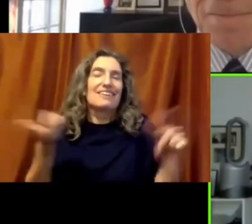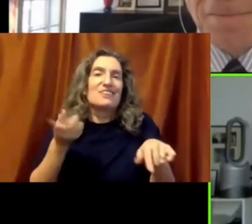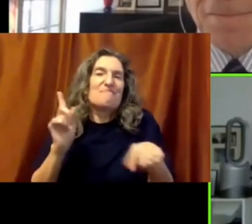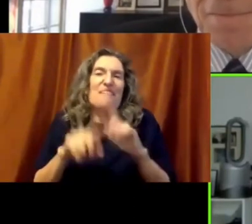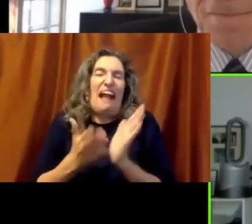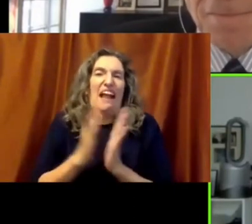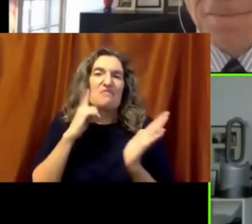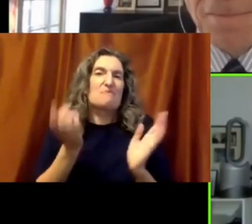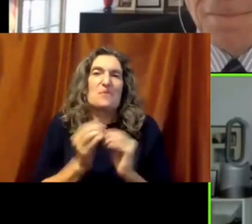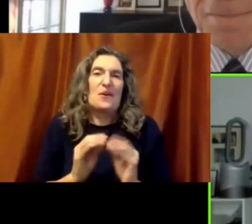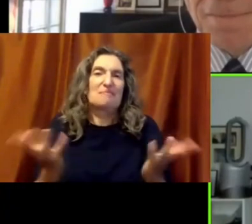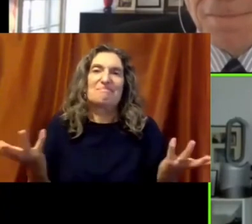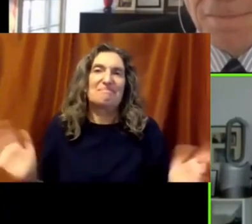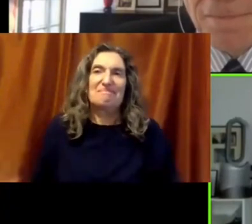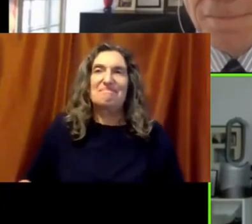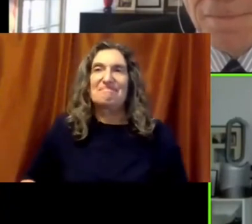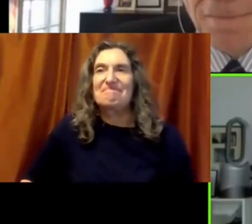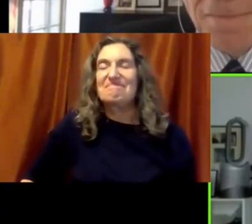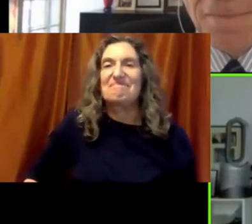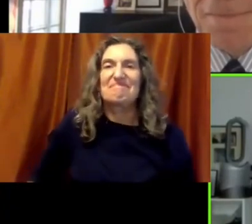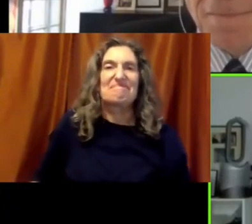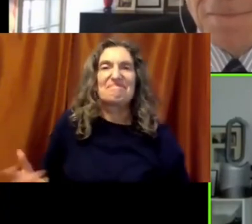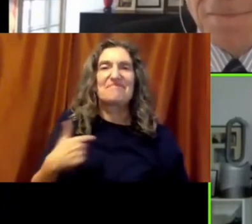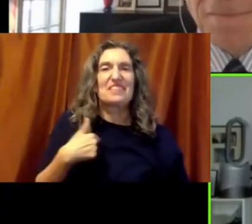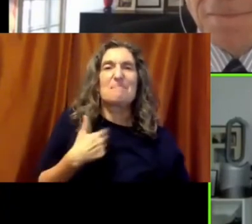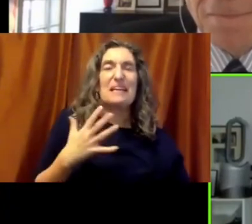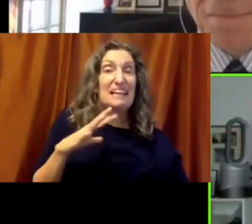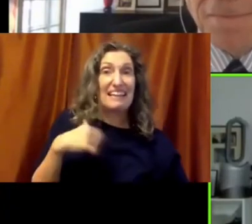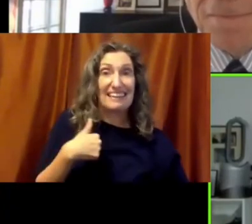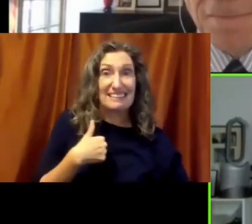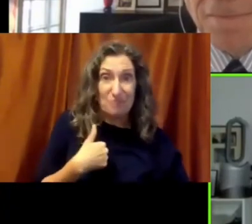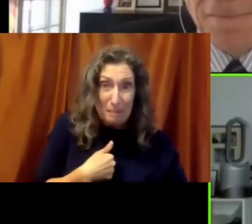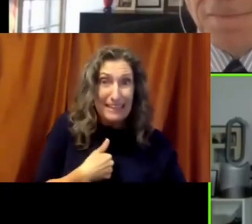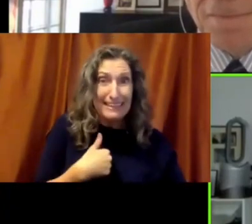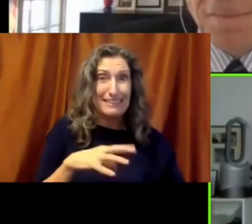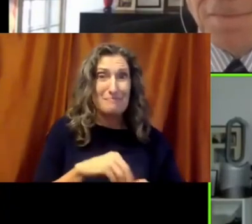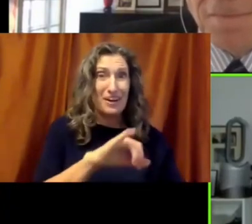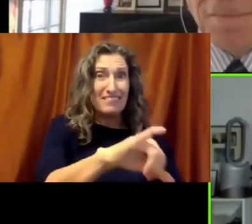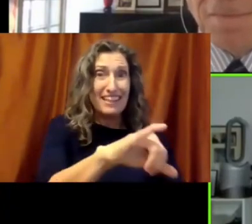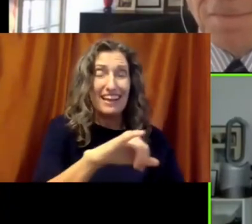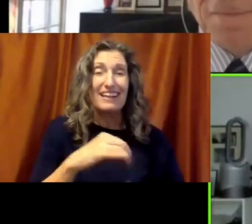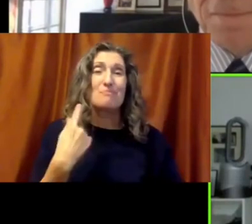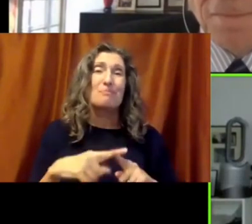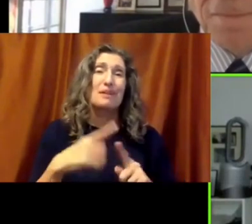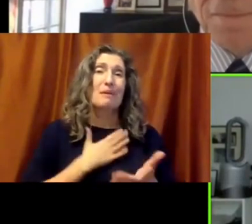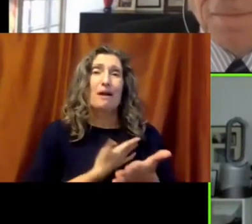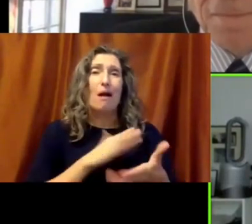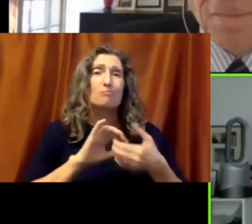a part of that, and to have become a part of that community,